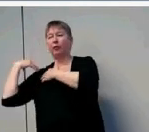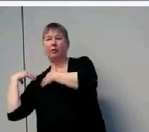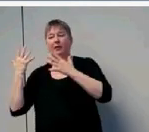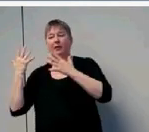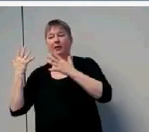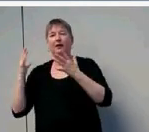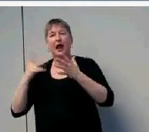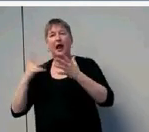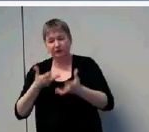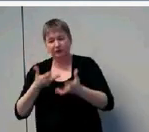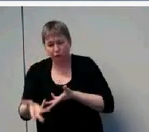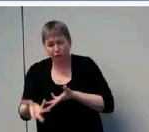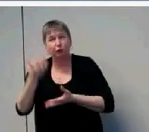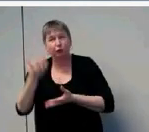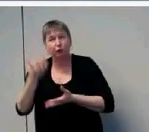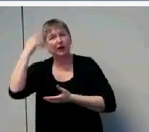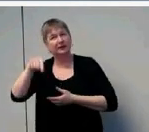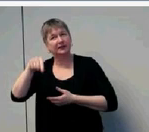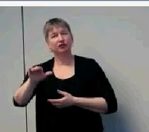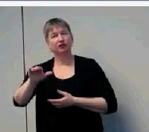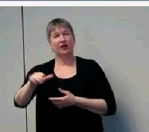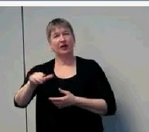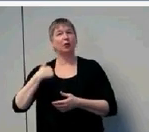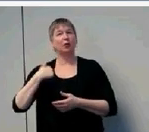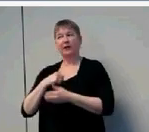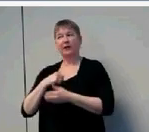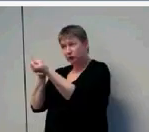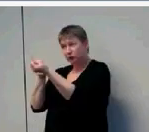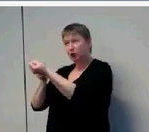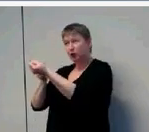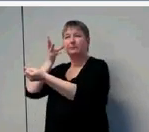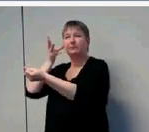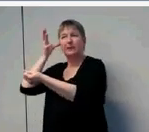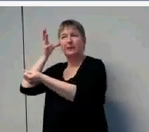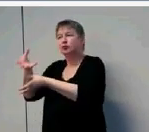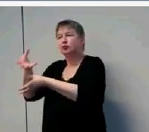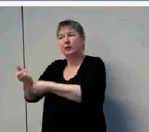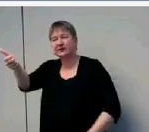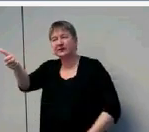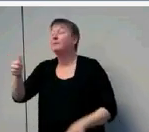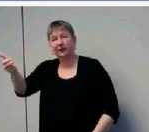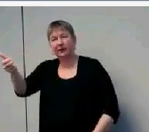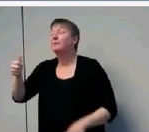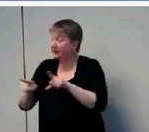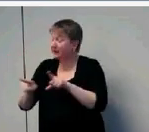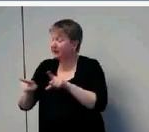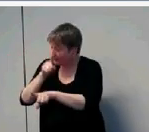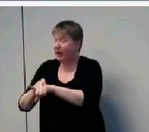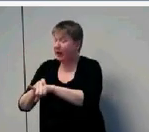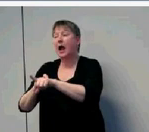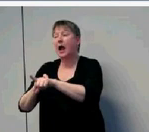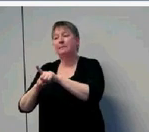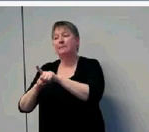want to support them to trust their gut many times and yet be persistent. There's a fine line between